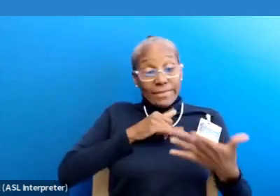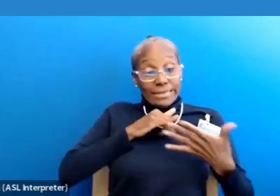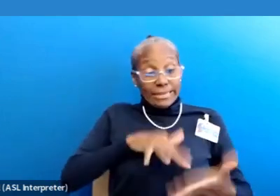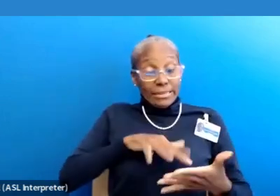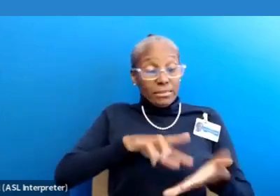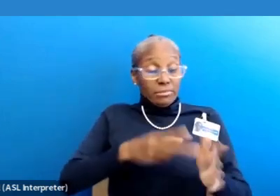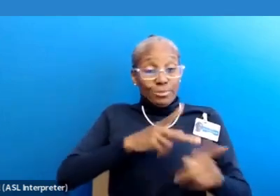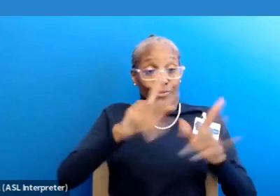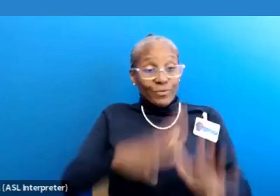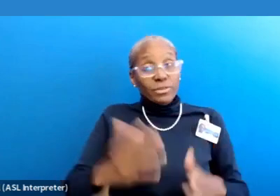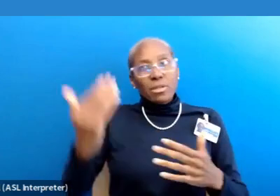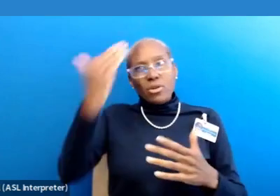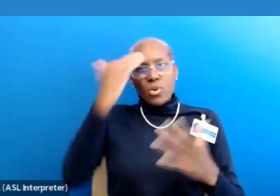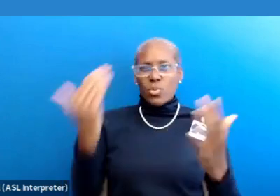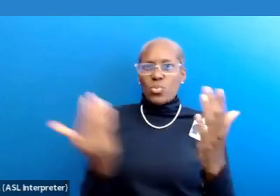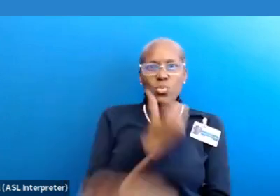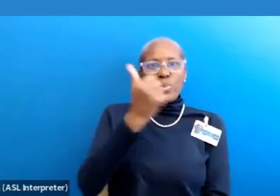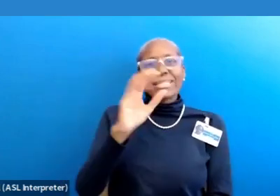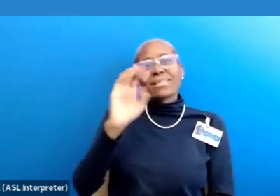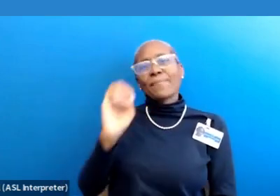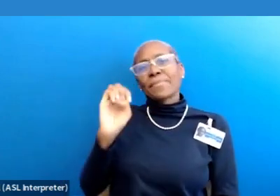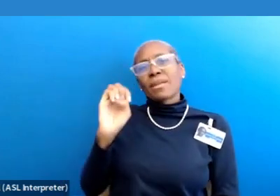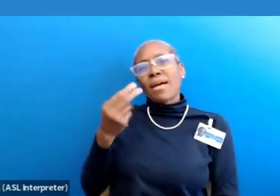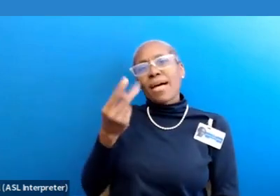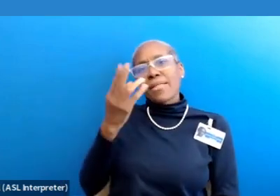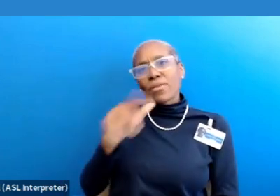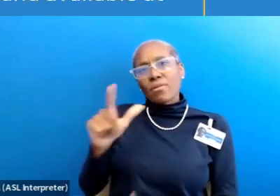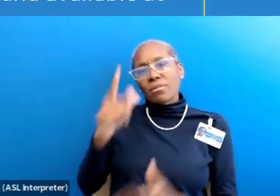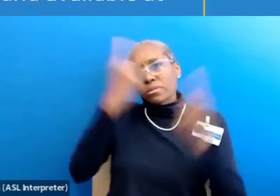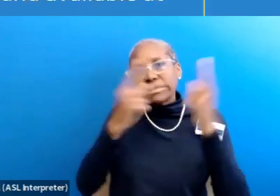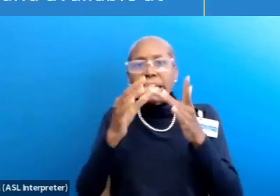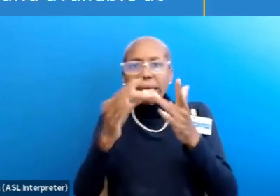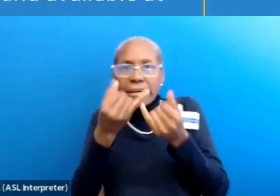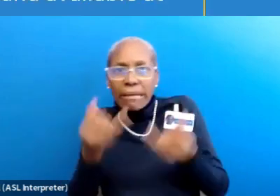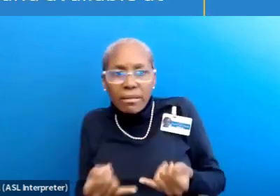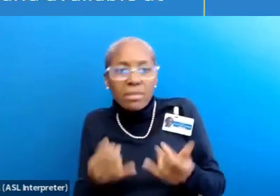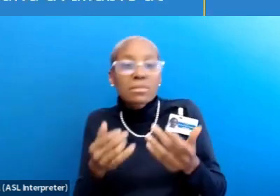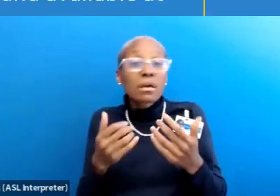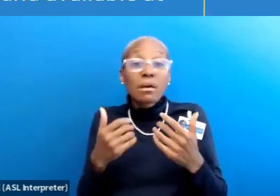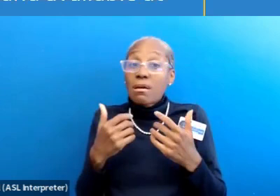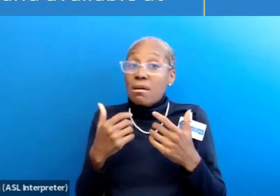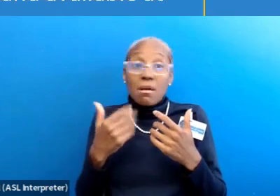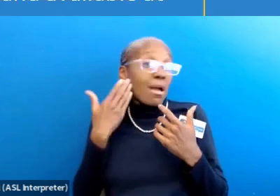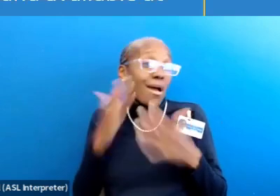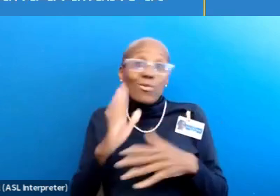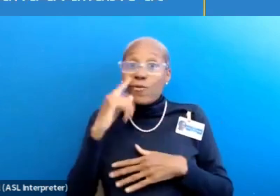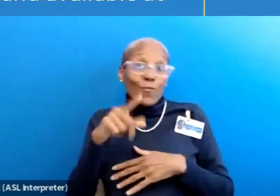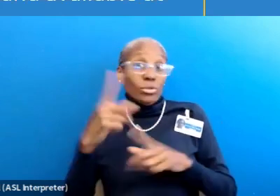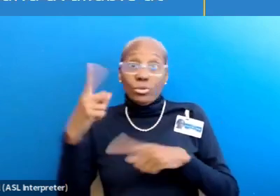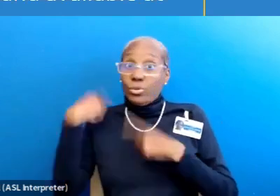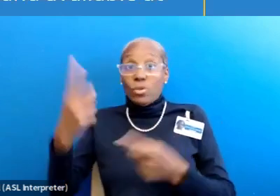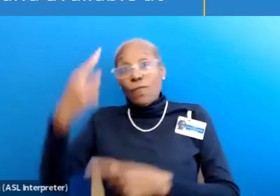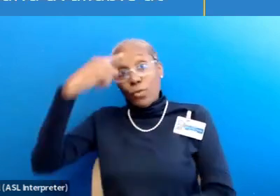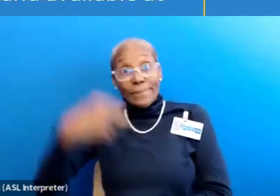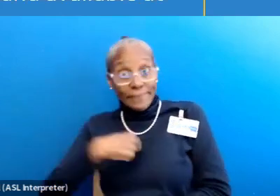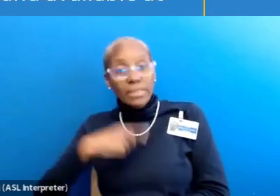up to date with the latest ethical considerations and guidelines. Now, I don't know how it's been for you, but for